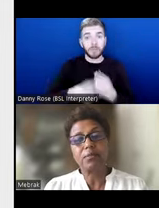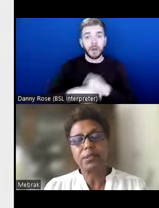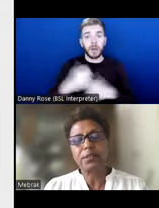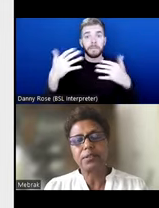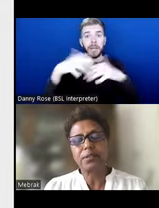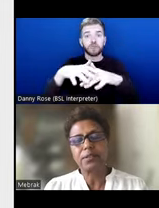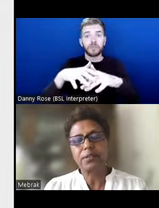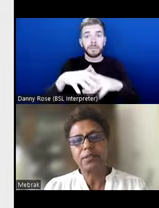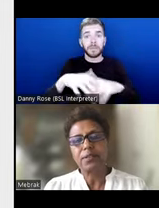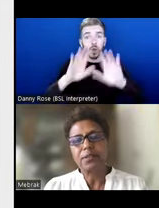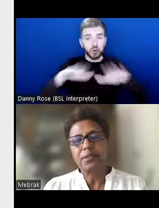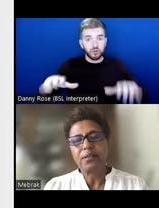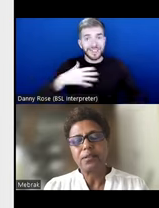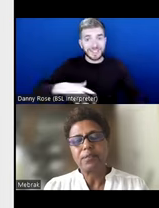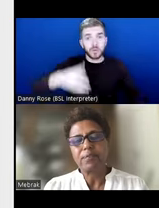to learn about history.